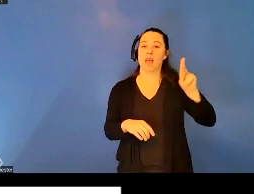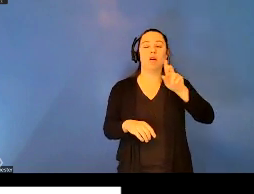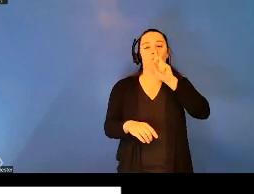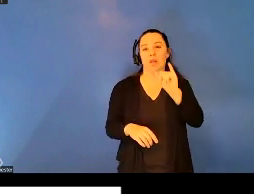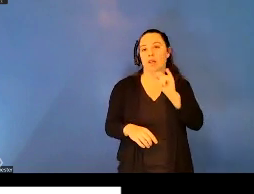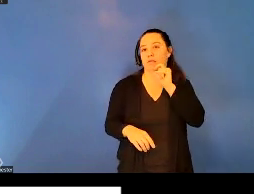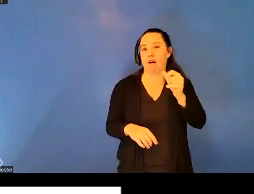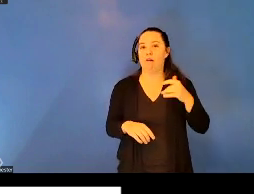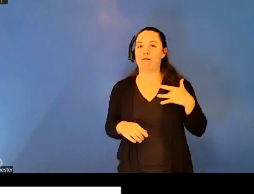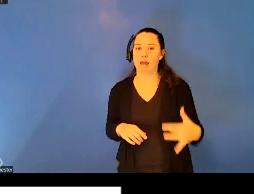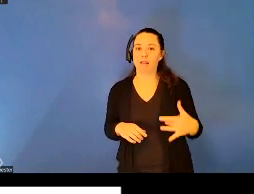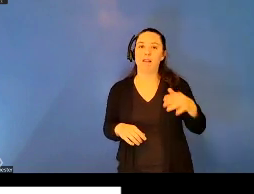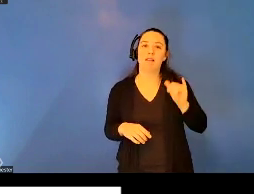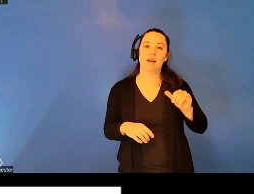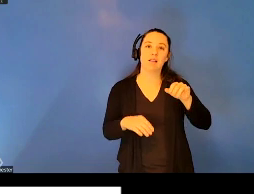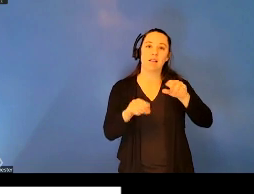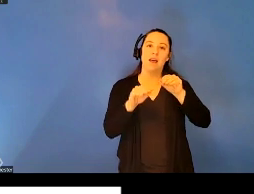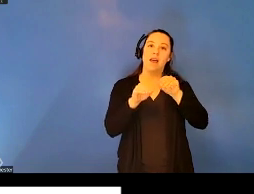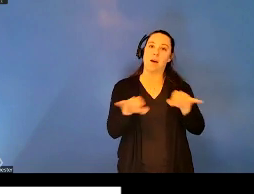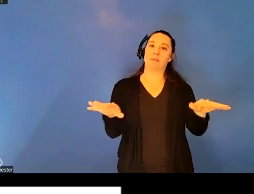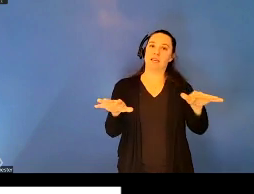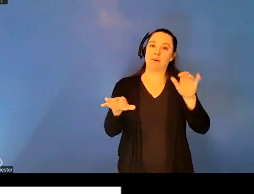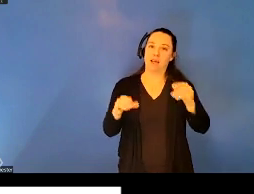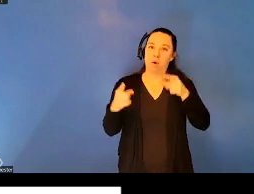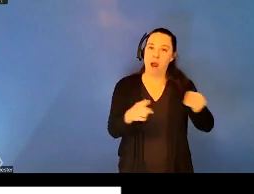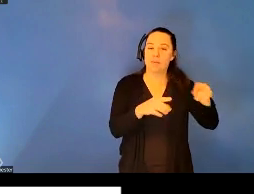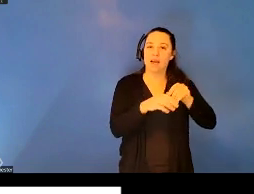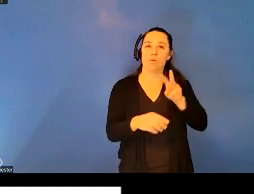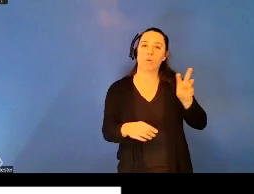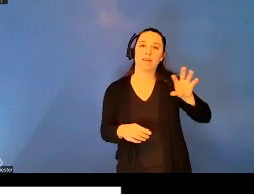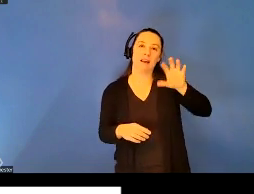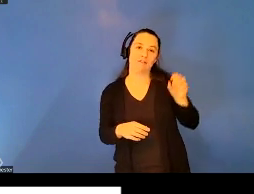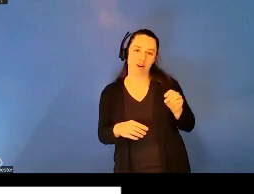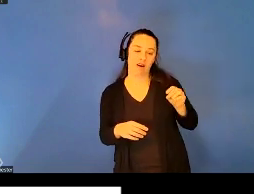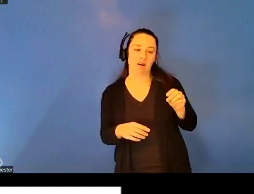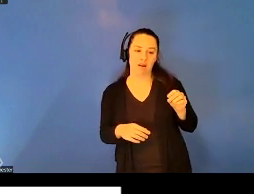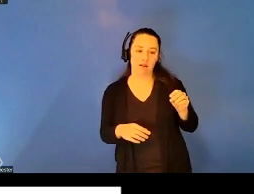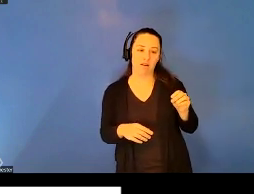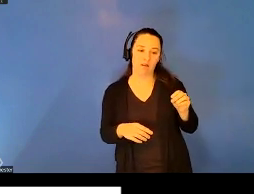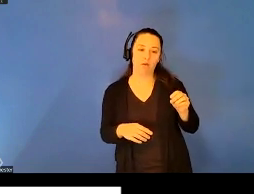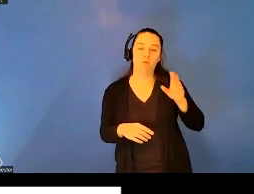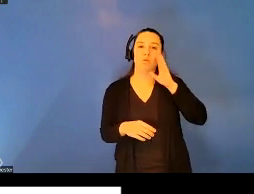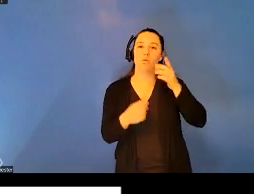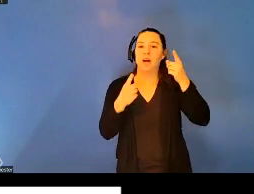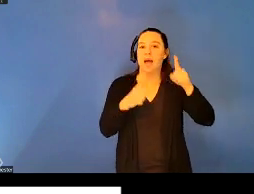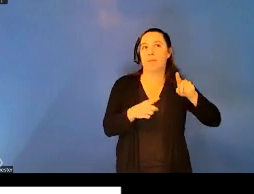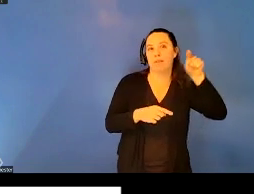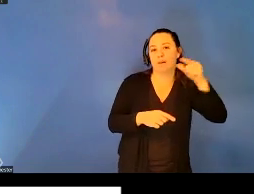dynamics that had occurred in Liberia or Sierra Leone could occur in Britain.